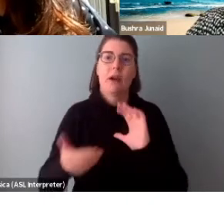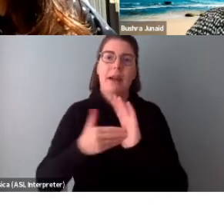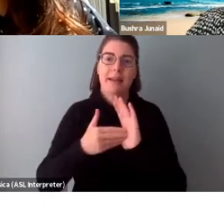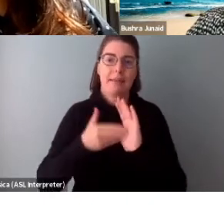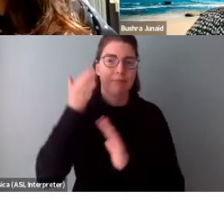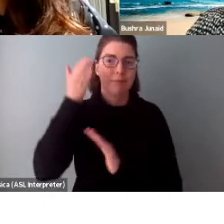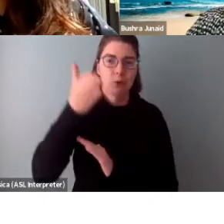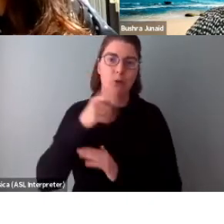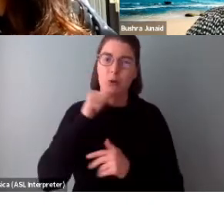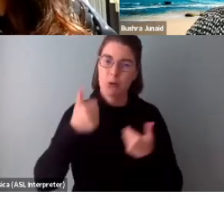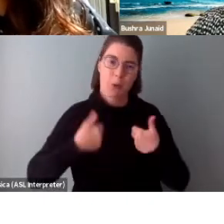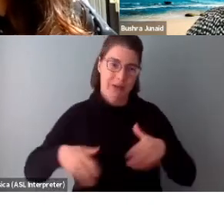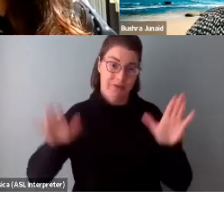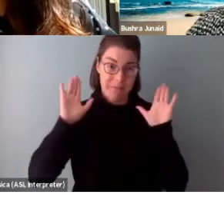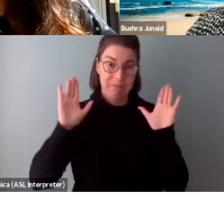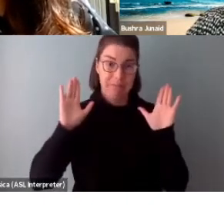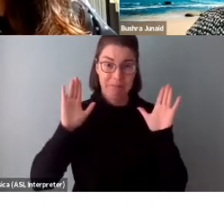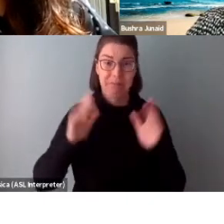and don't give up.